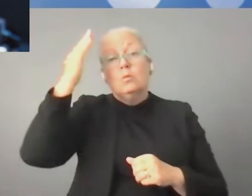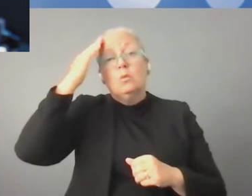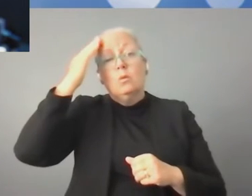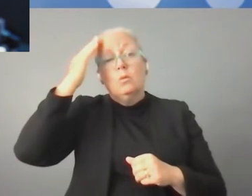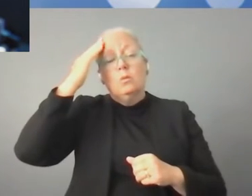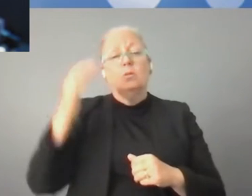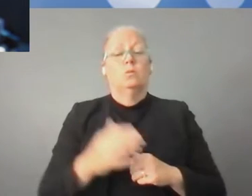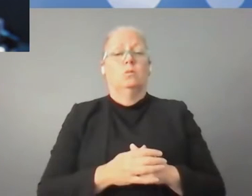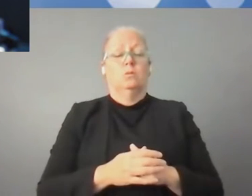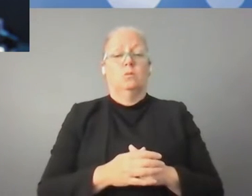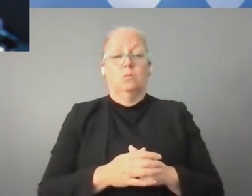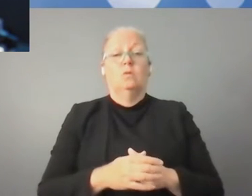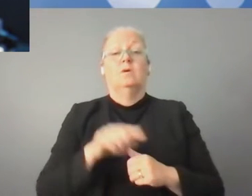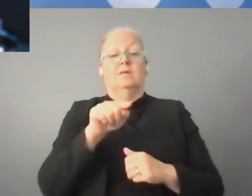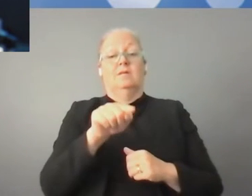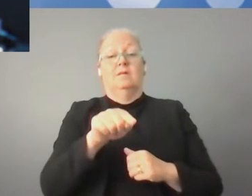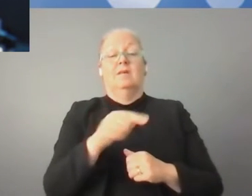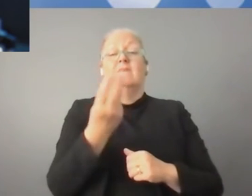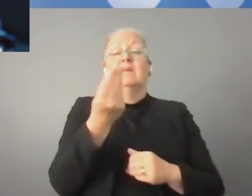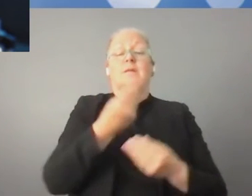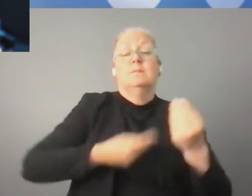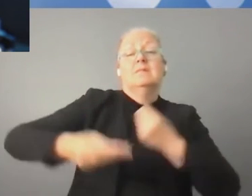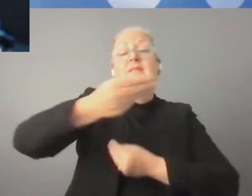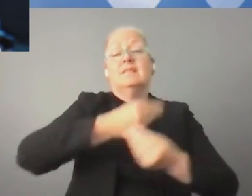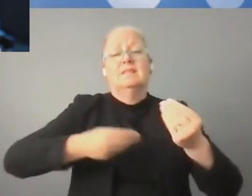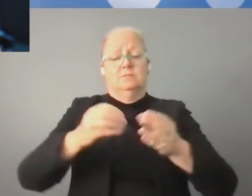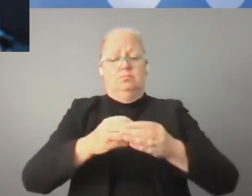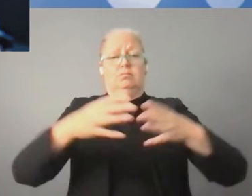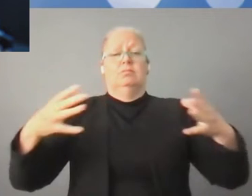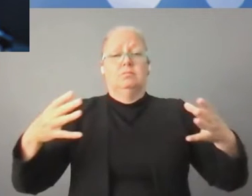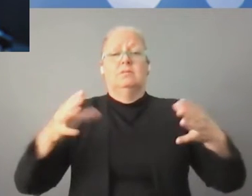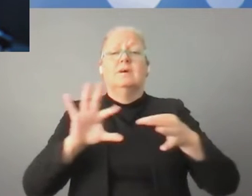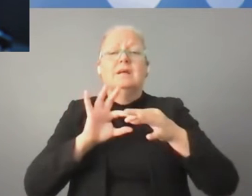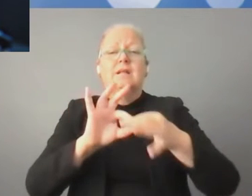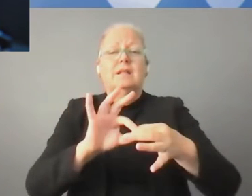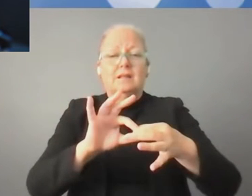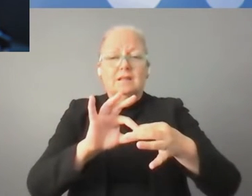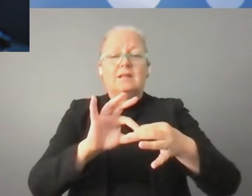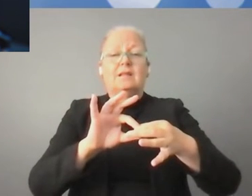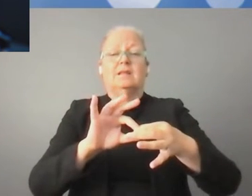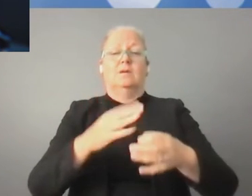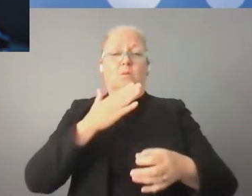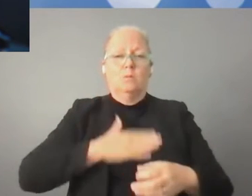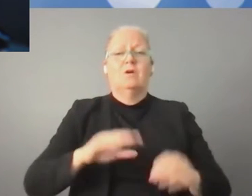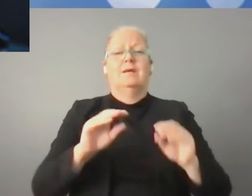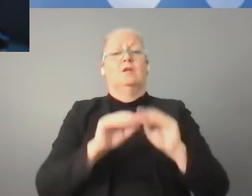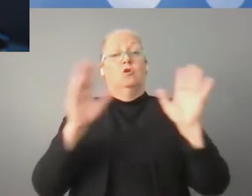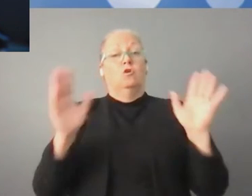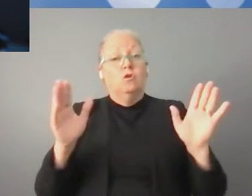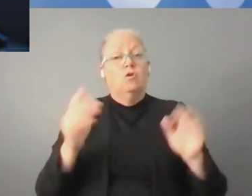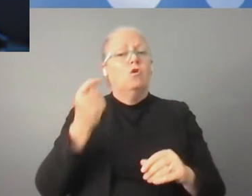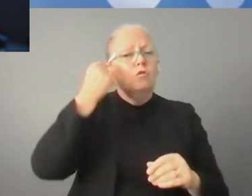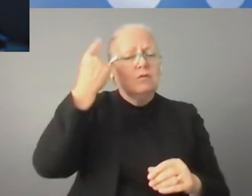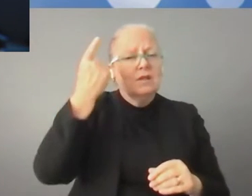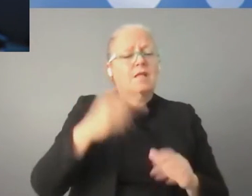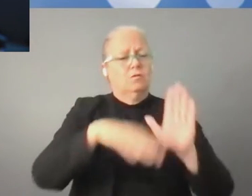the growth of the investment is always directly related to clear and understandable rules of